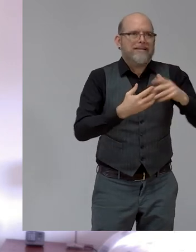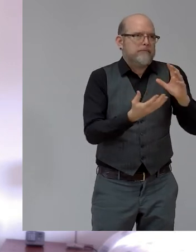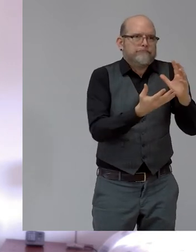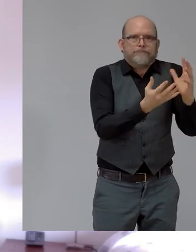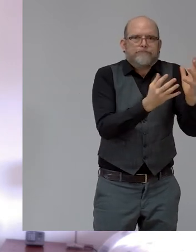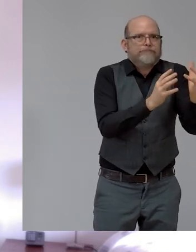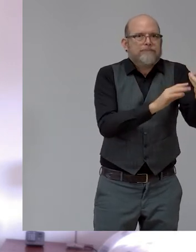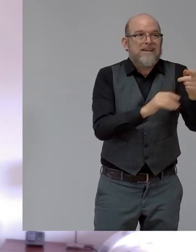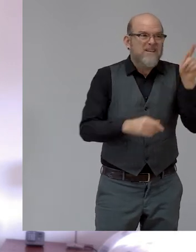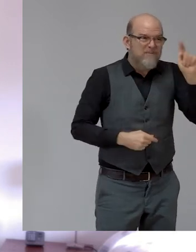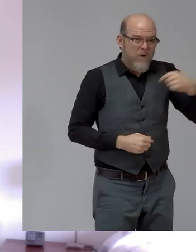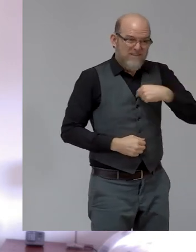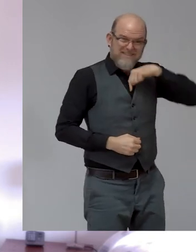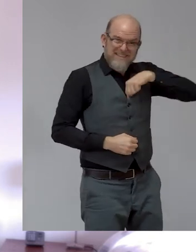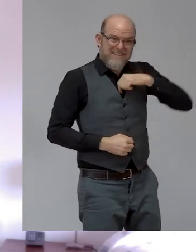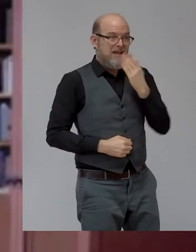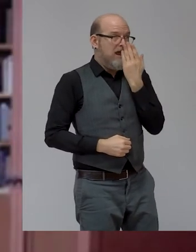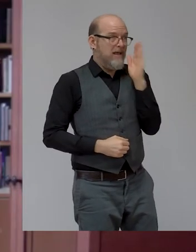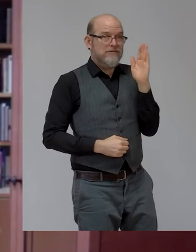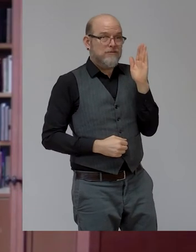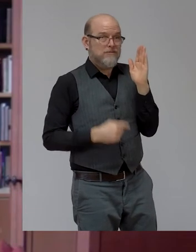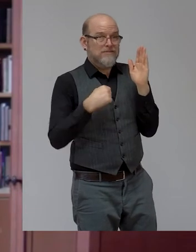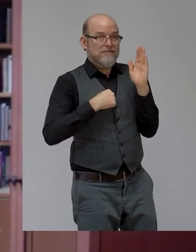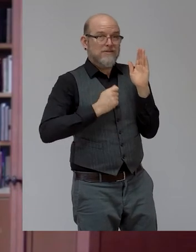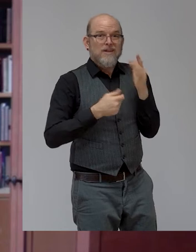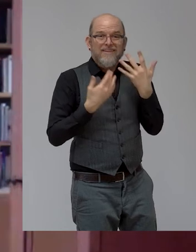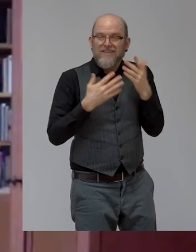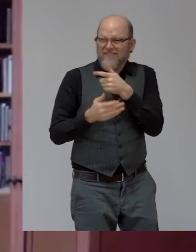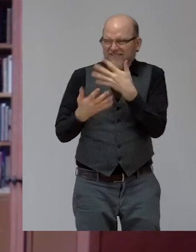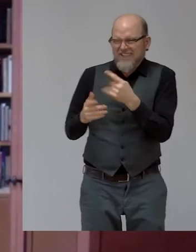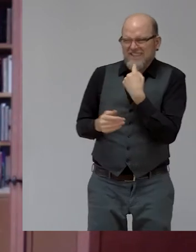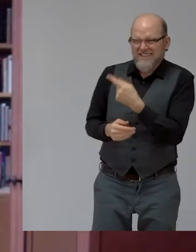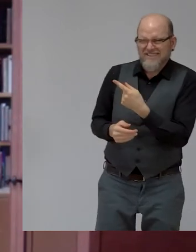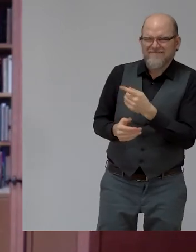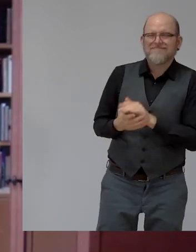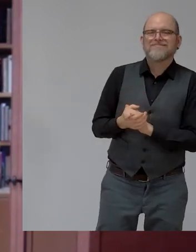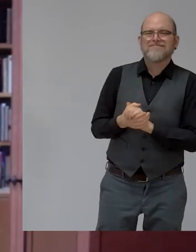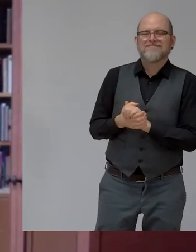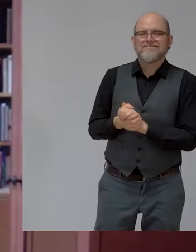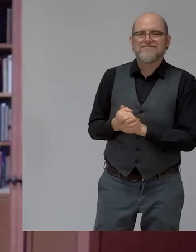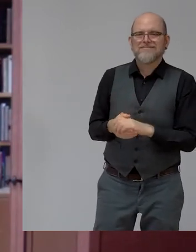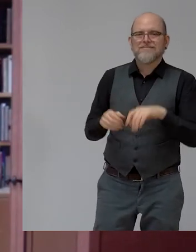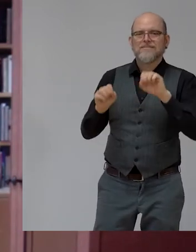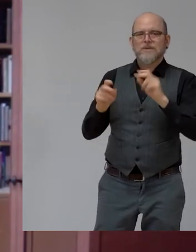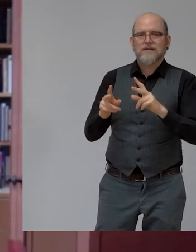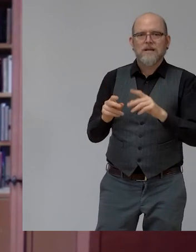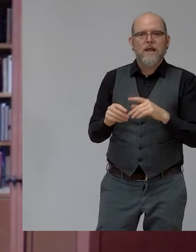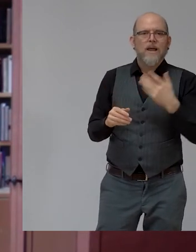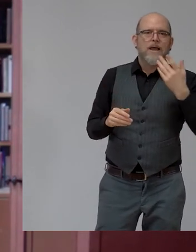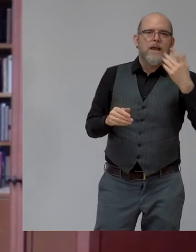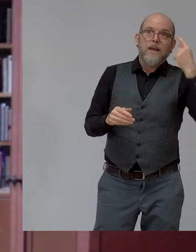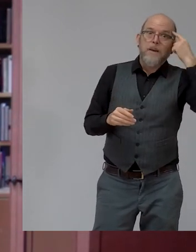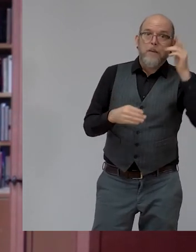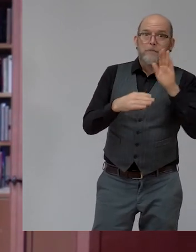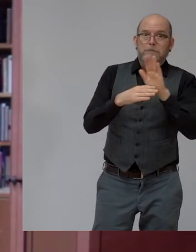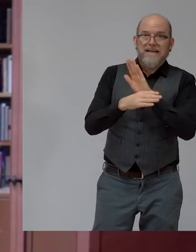And I think actually it links to what you've been saying all along. It's trying to get that personal conversation between the business leader, their customer, their